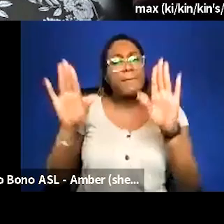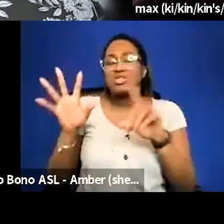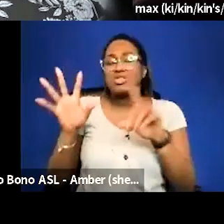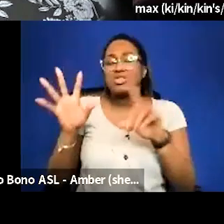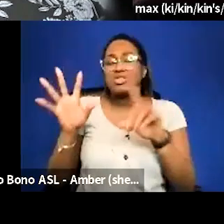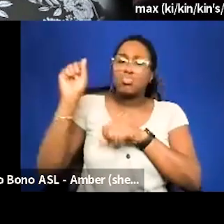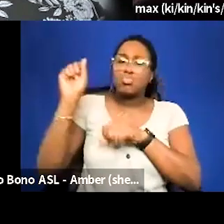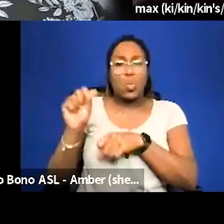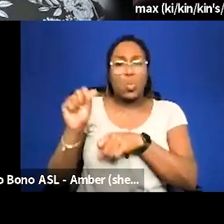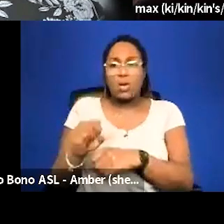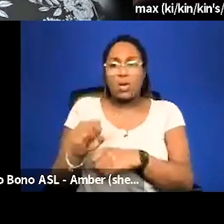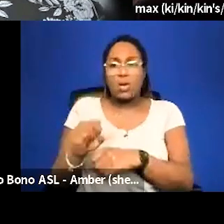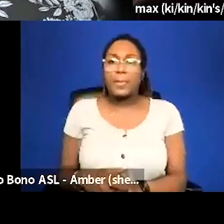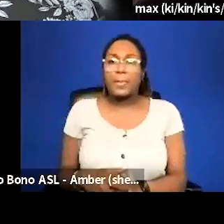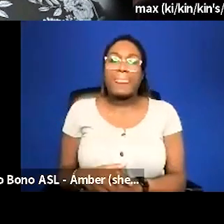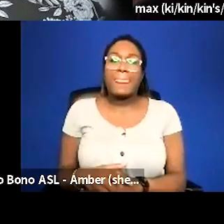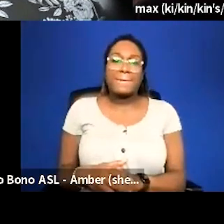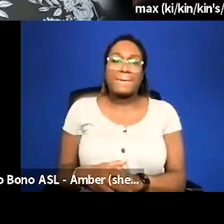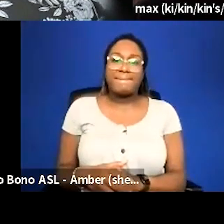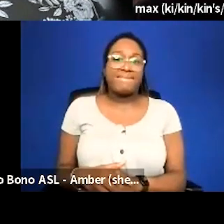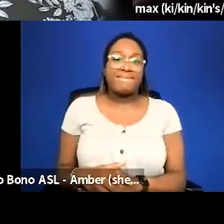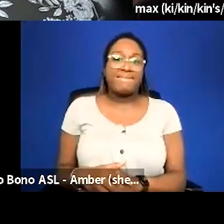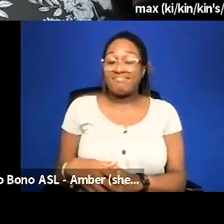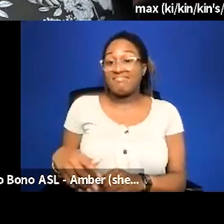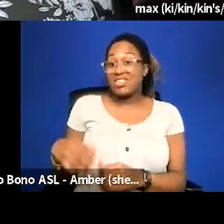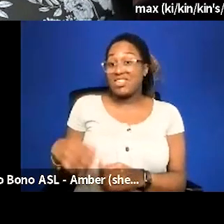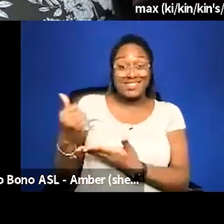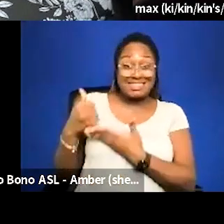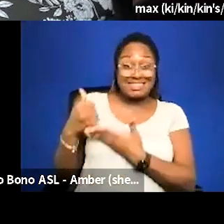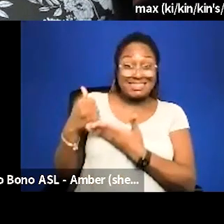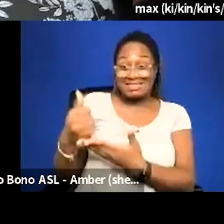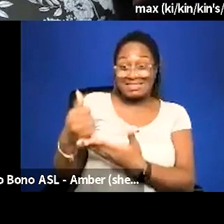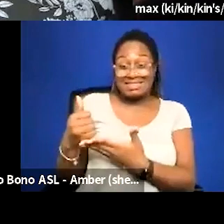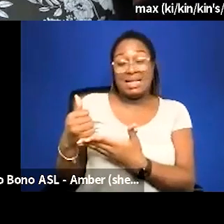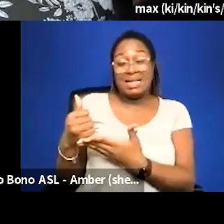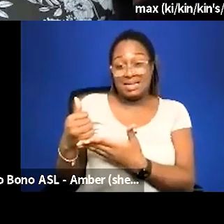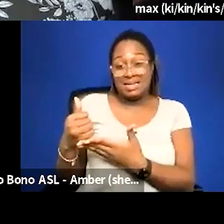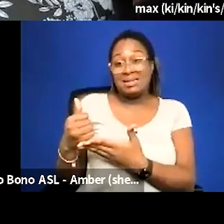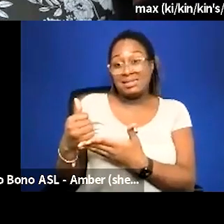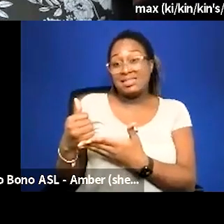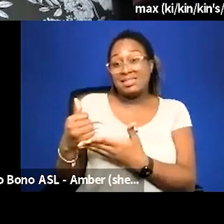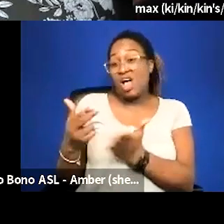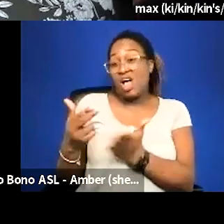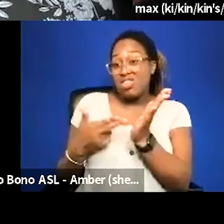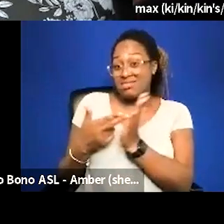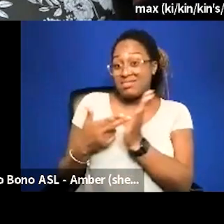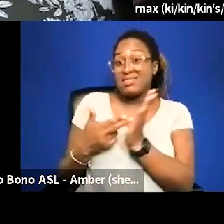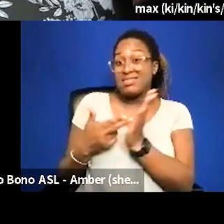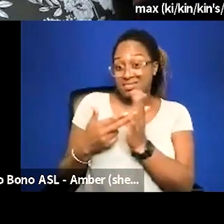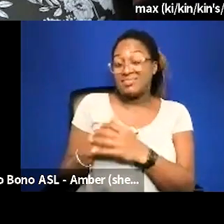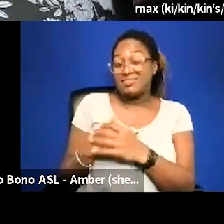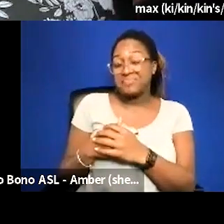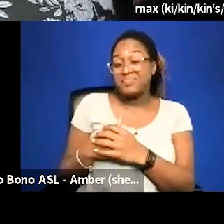in just assisting um authentically um that